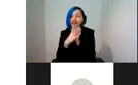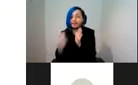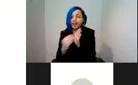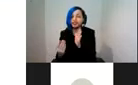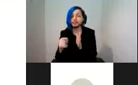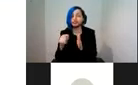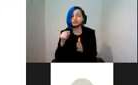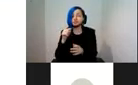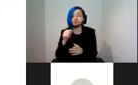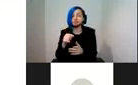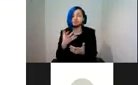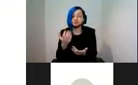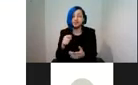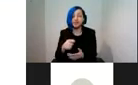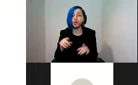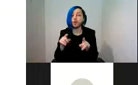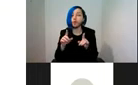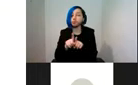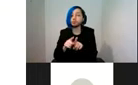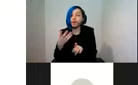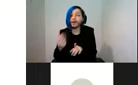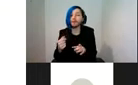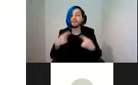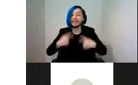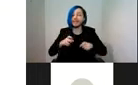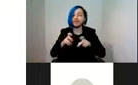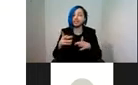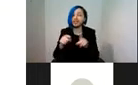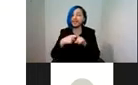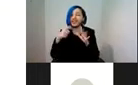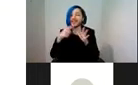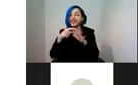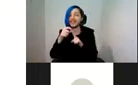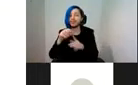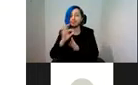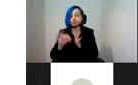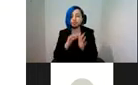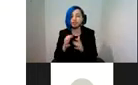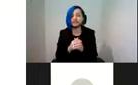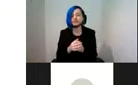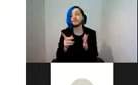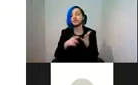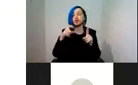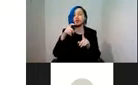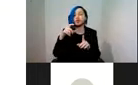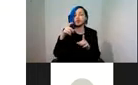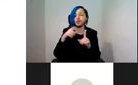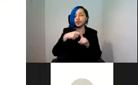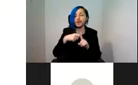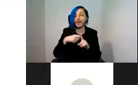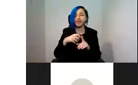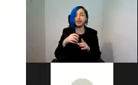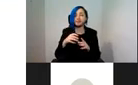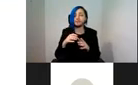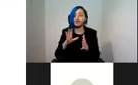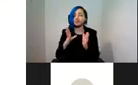key project. There are things, for instance, of the UK Copyright Design and Patents Act Section 40B, if you really want to look into